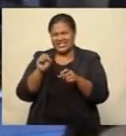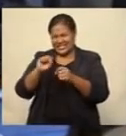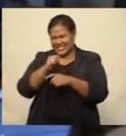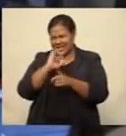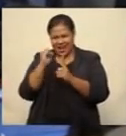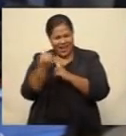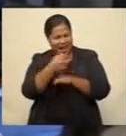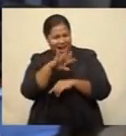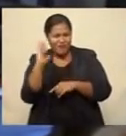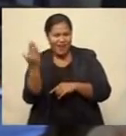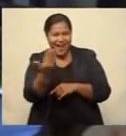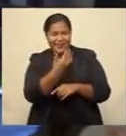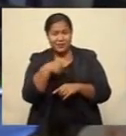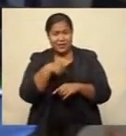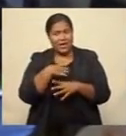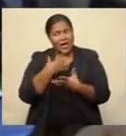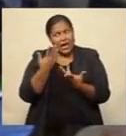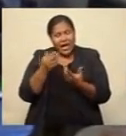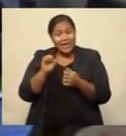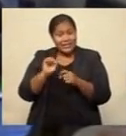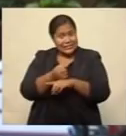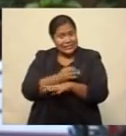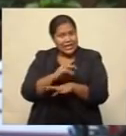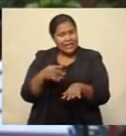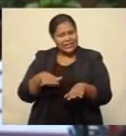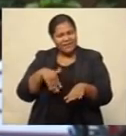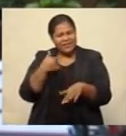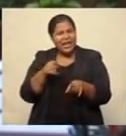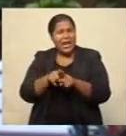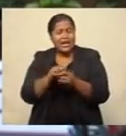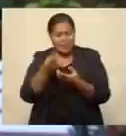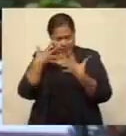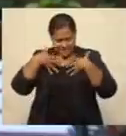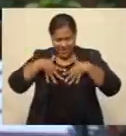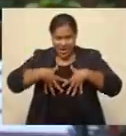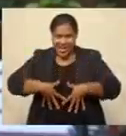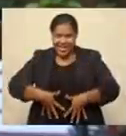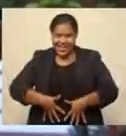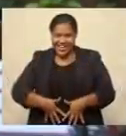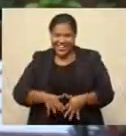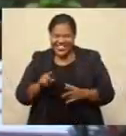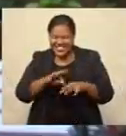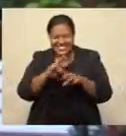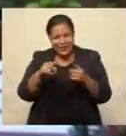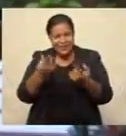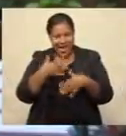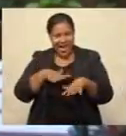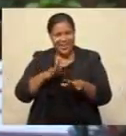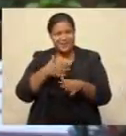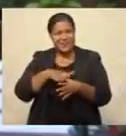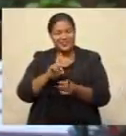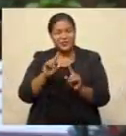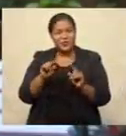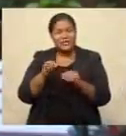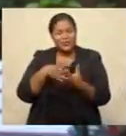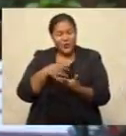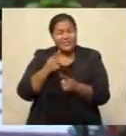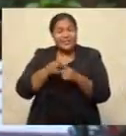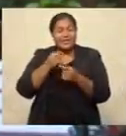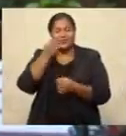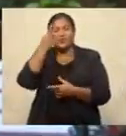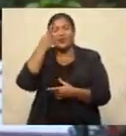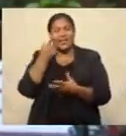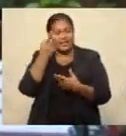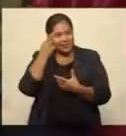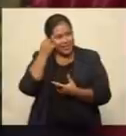the sea really felt like it was in my veins and this is really what I wanted to do. And I could suddenly imagine a